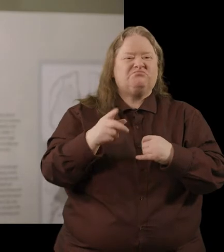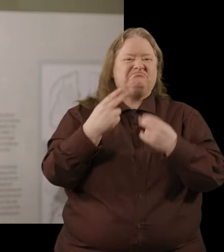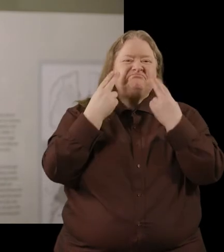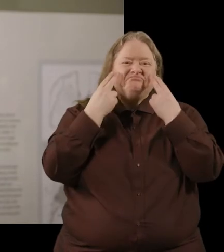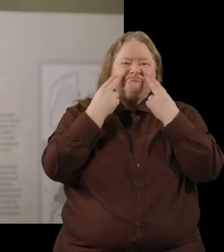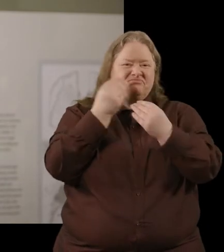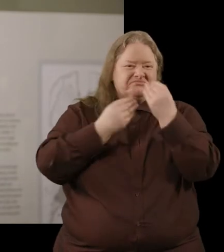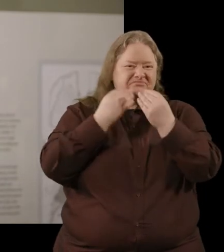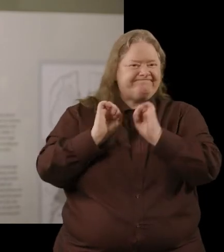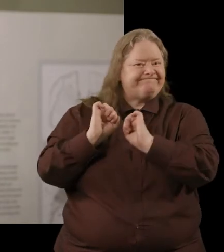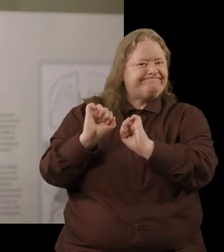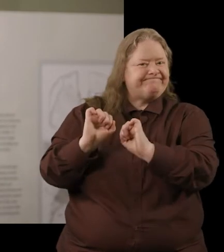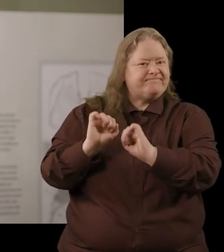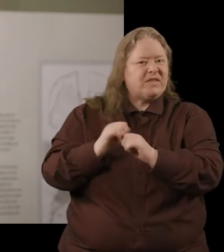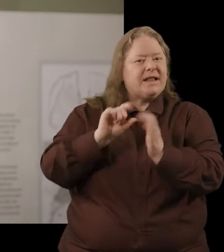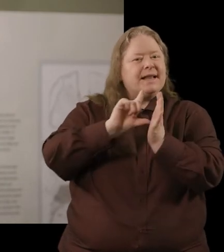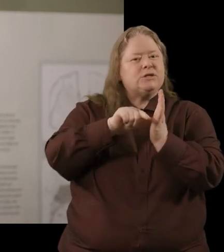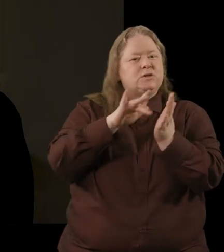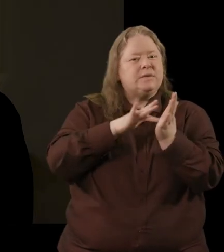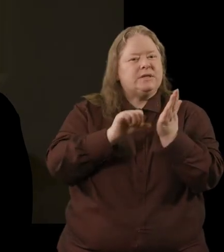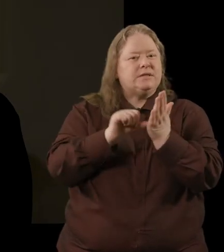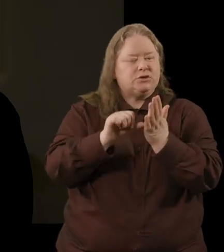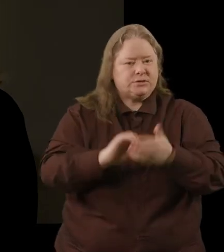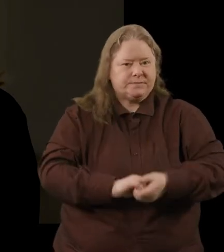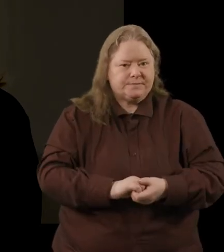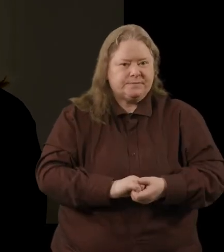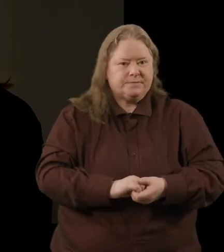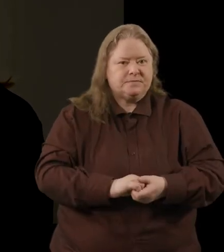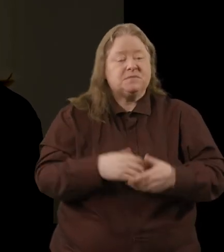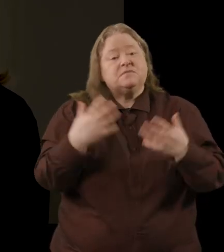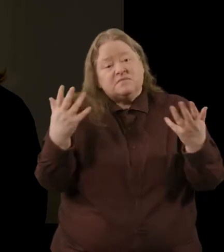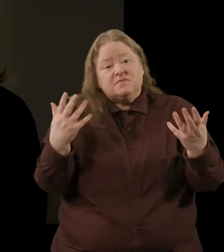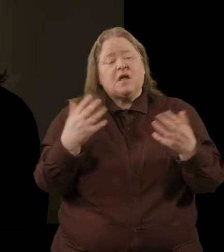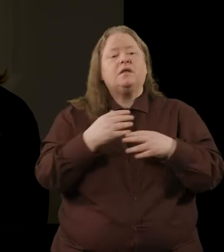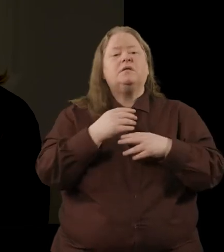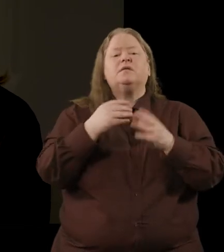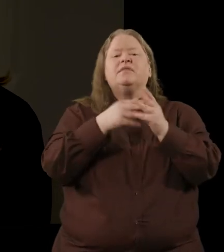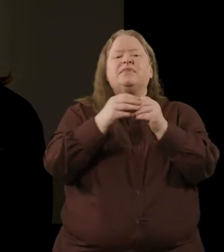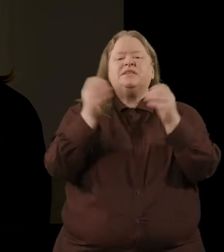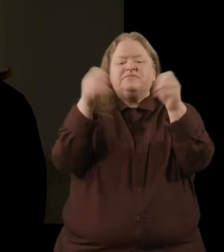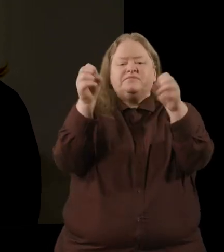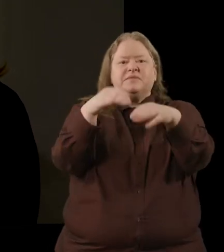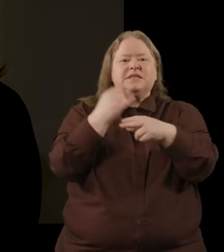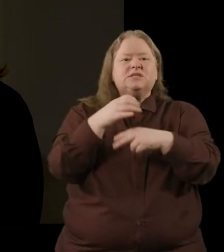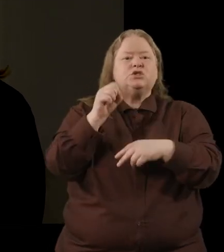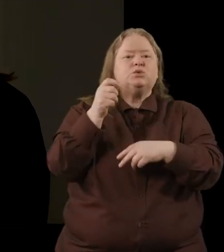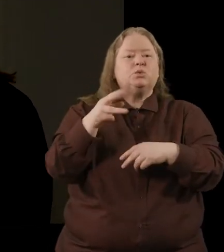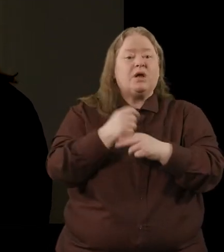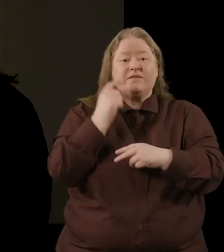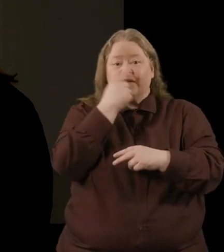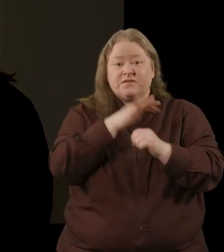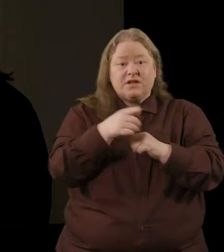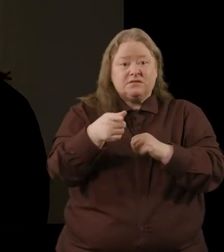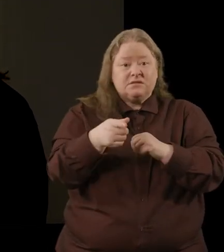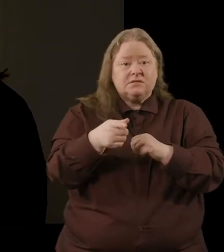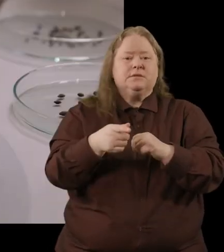typical diet in the in the later medieval period. And I suppose the ingredients for this stew we have evidence for that as well I